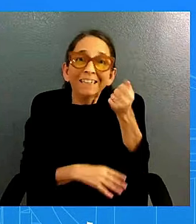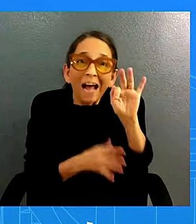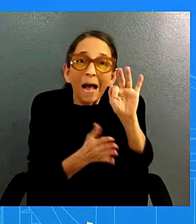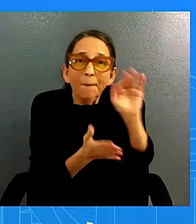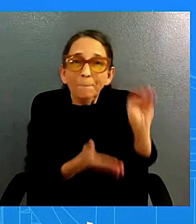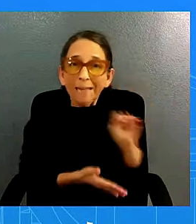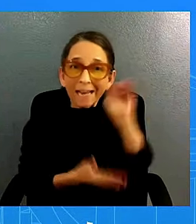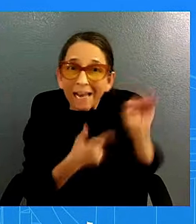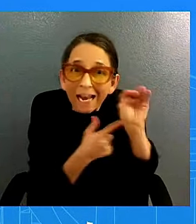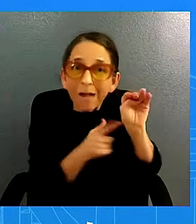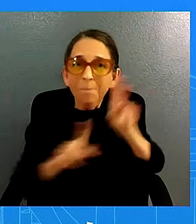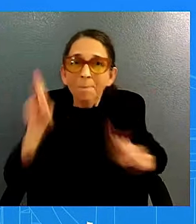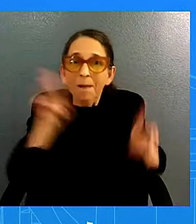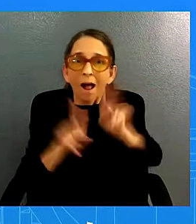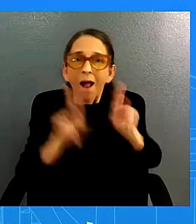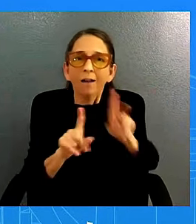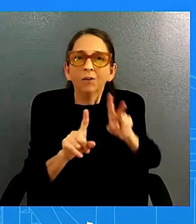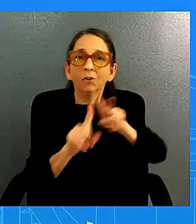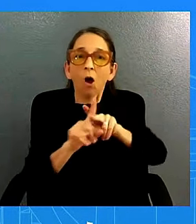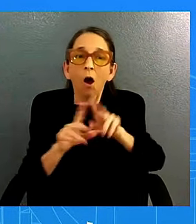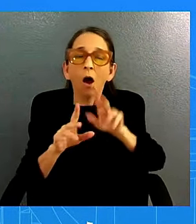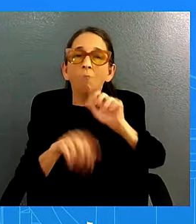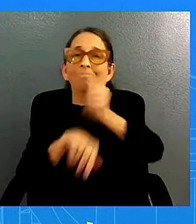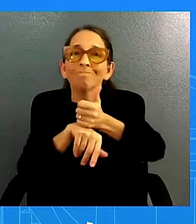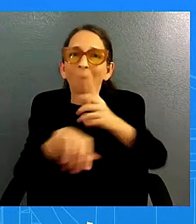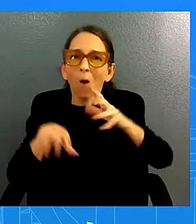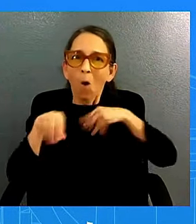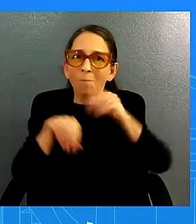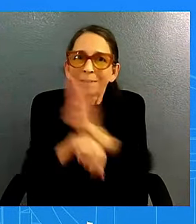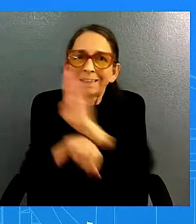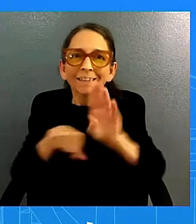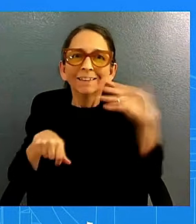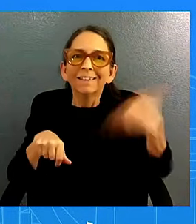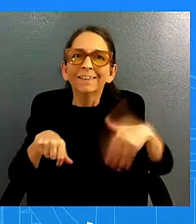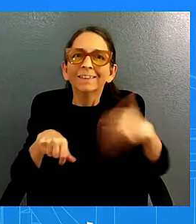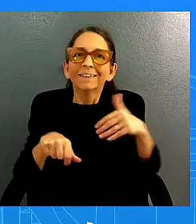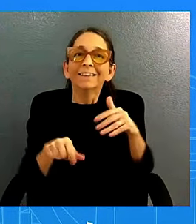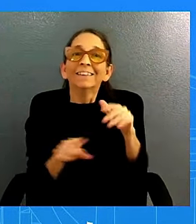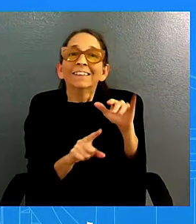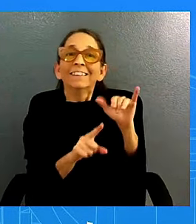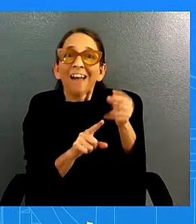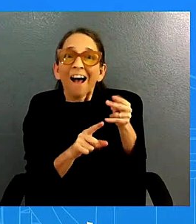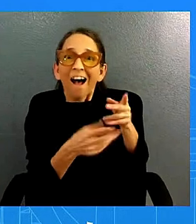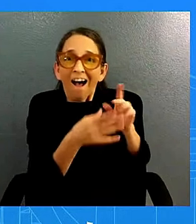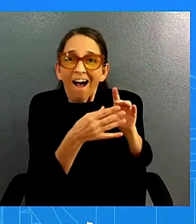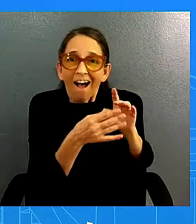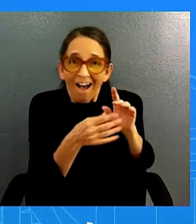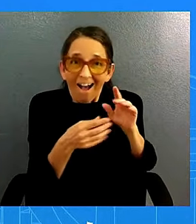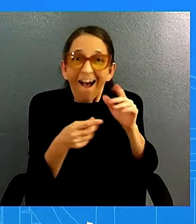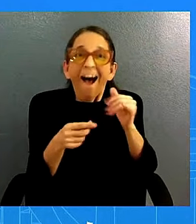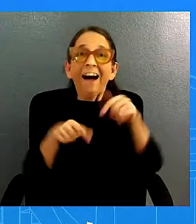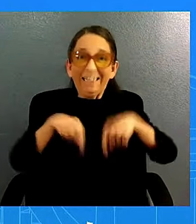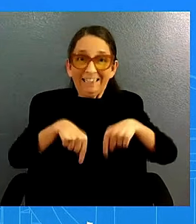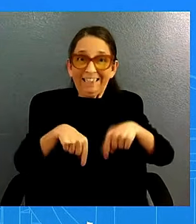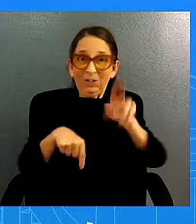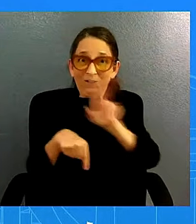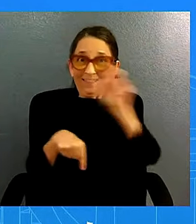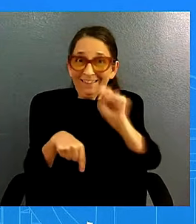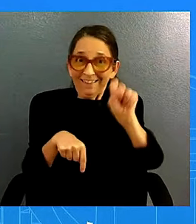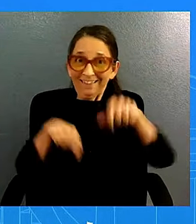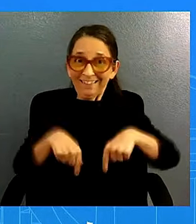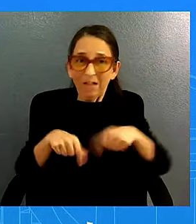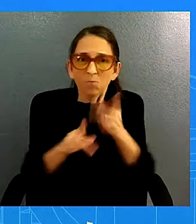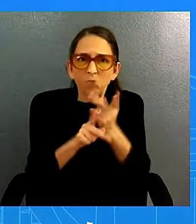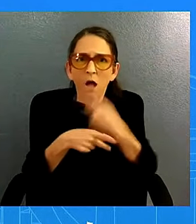chains the record energy production the investment in key sectors of domestic production like clean energy and chips to